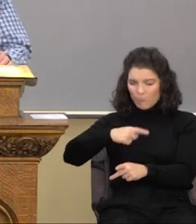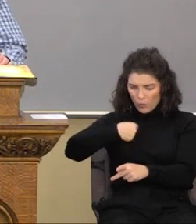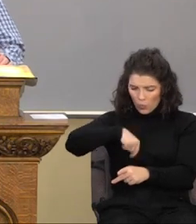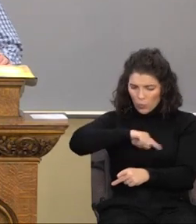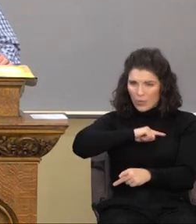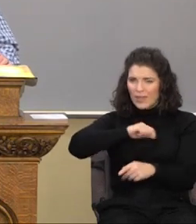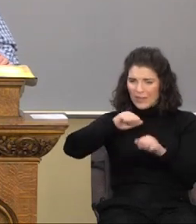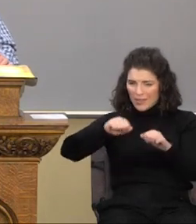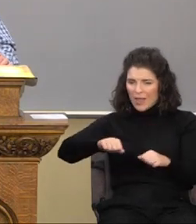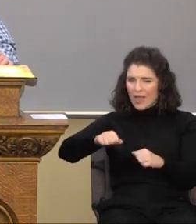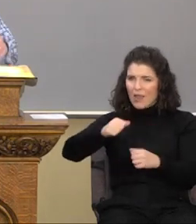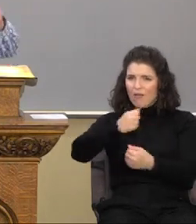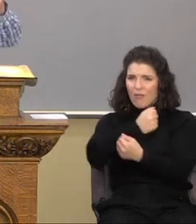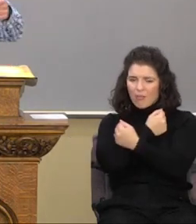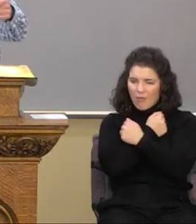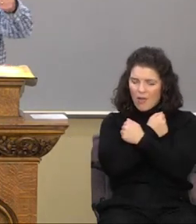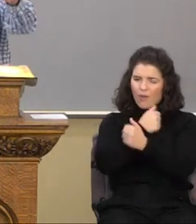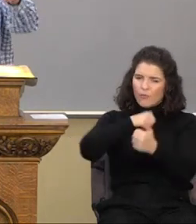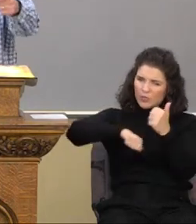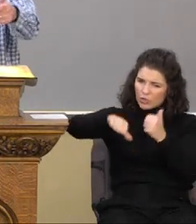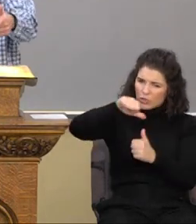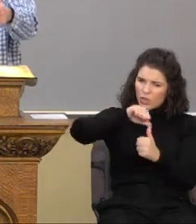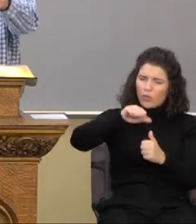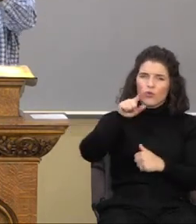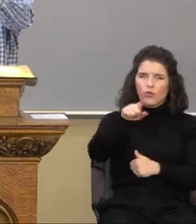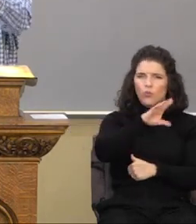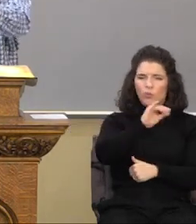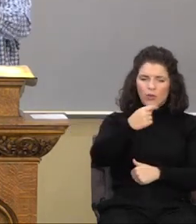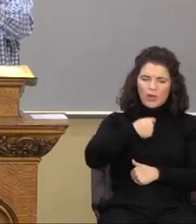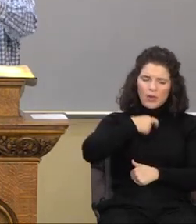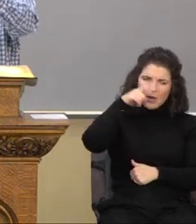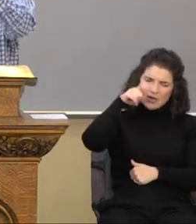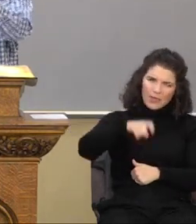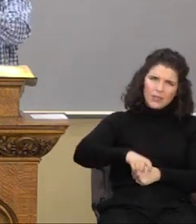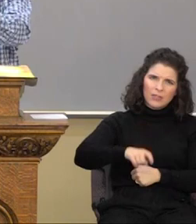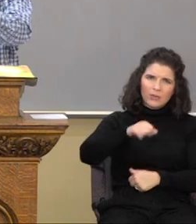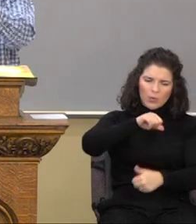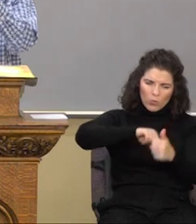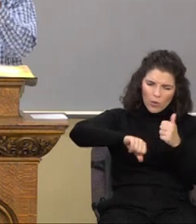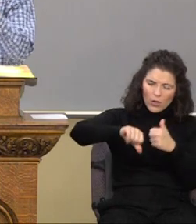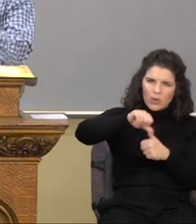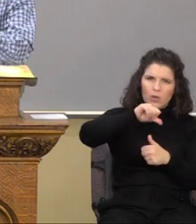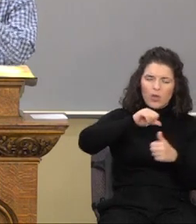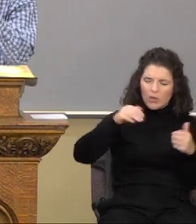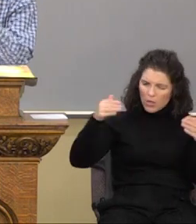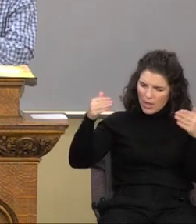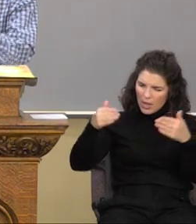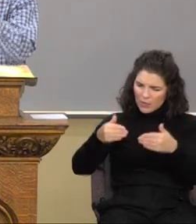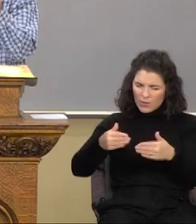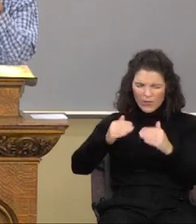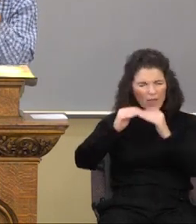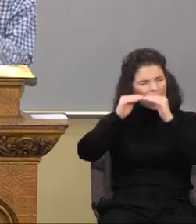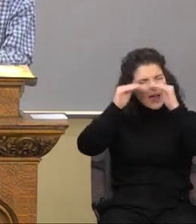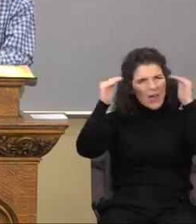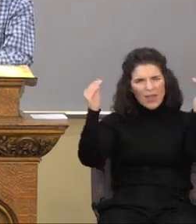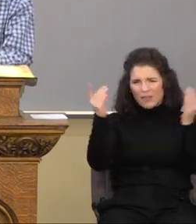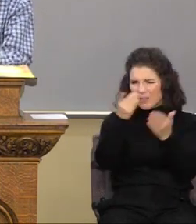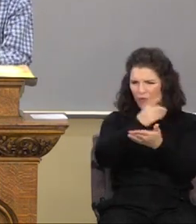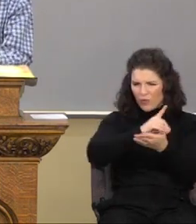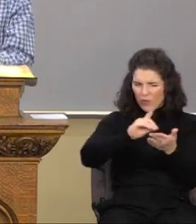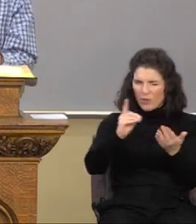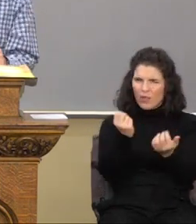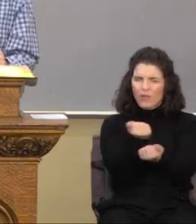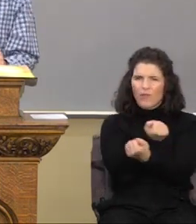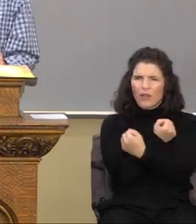You and I need to be one another's object of the highest level love,